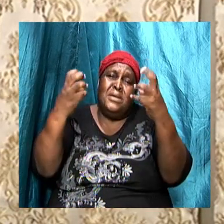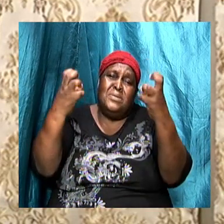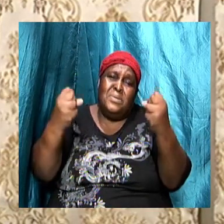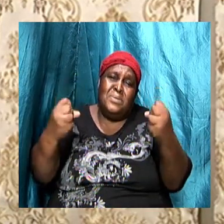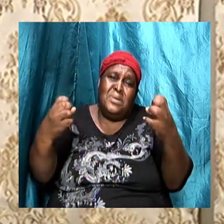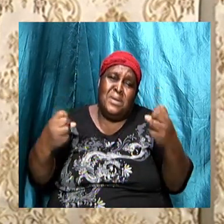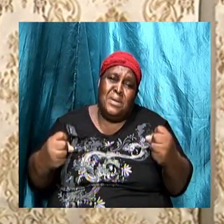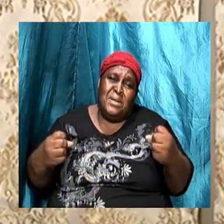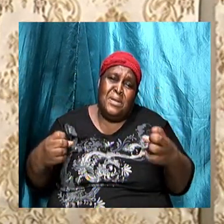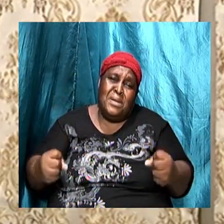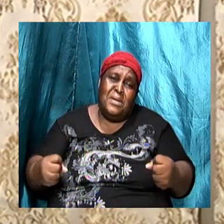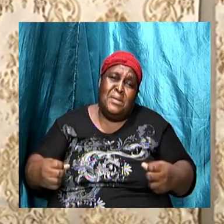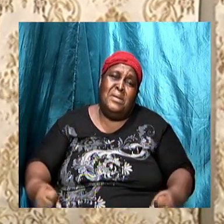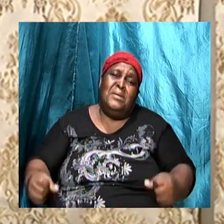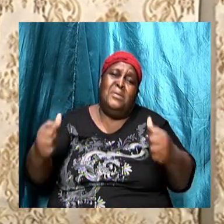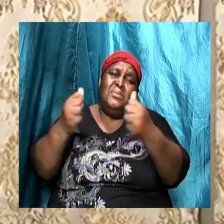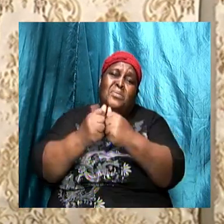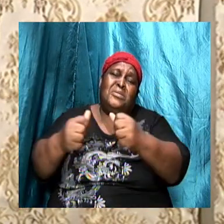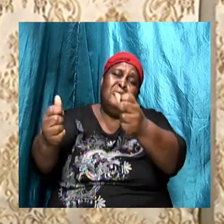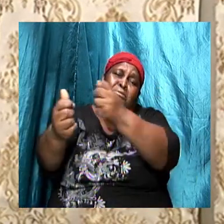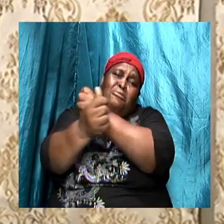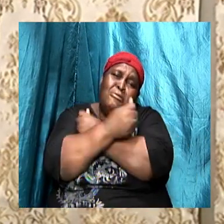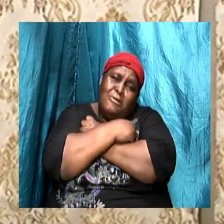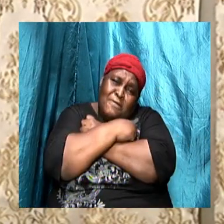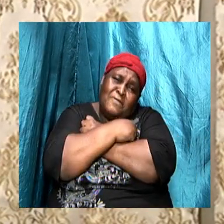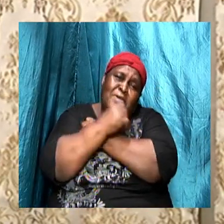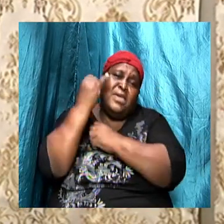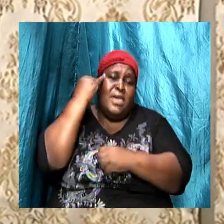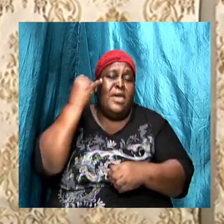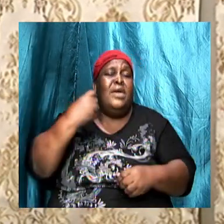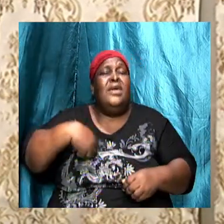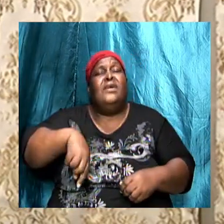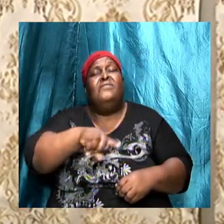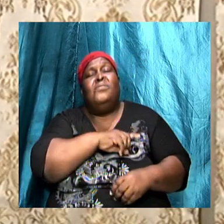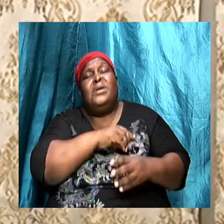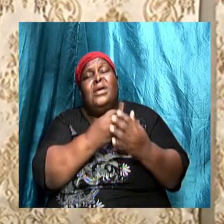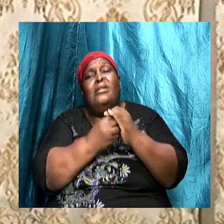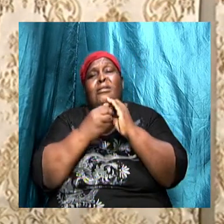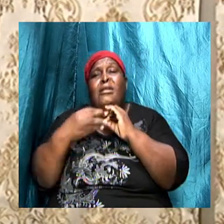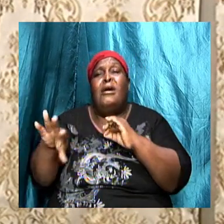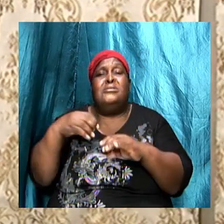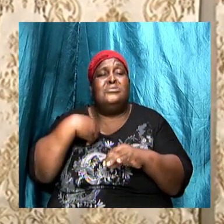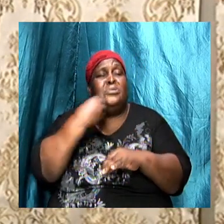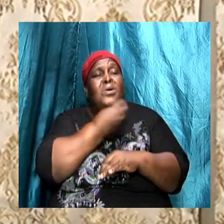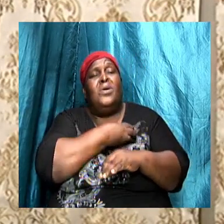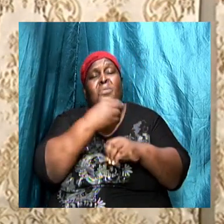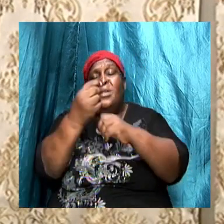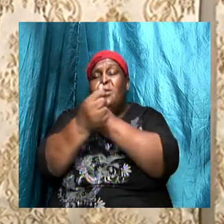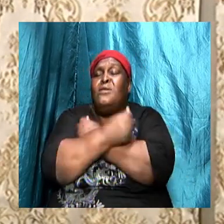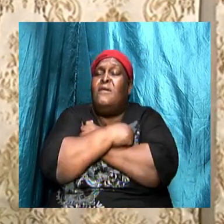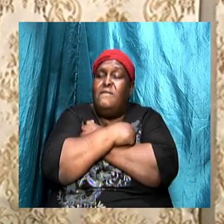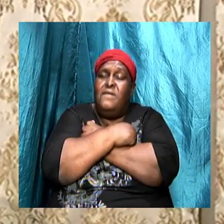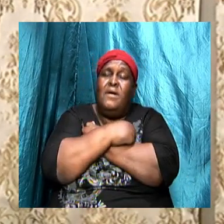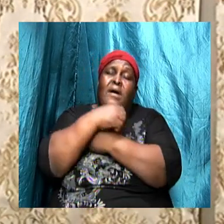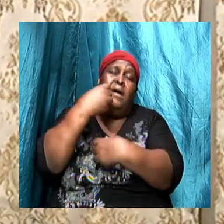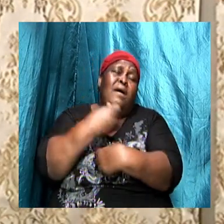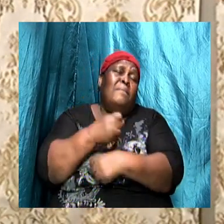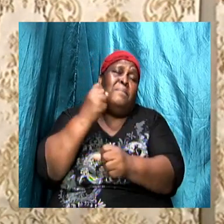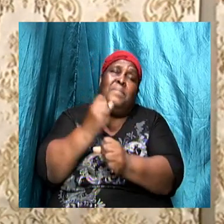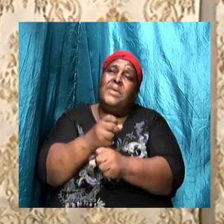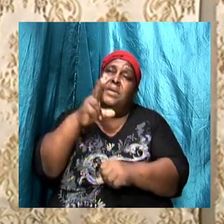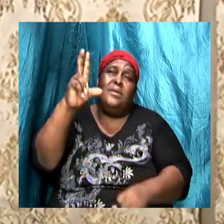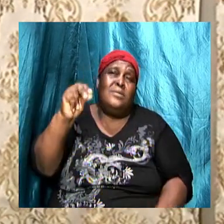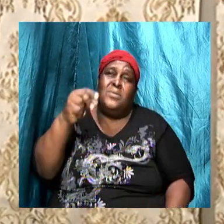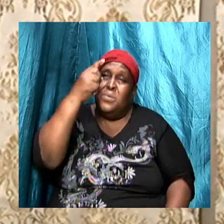and if we have lost our love then it makes no sense what sense does it